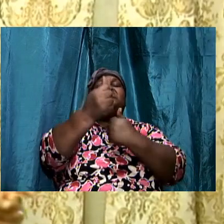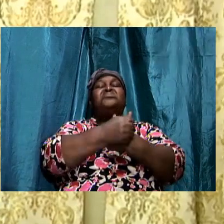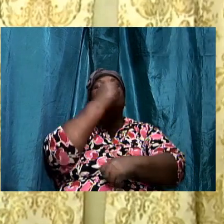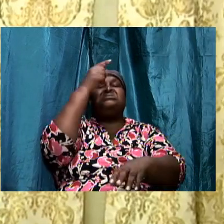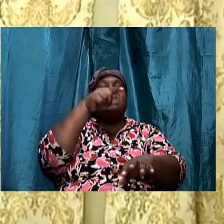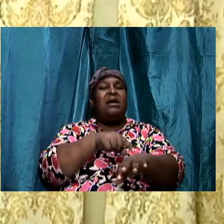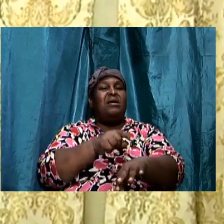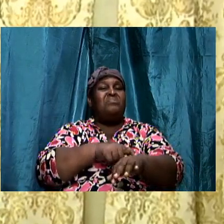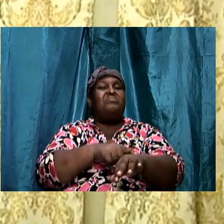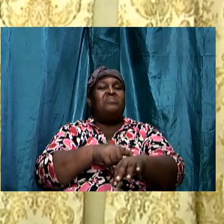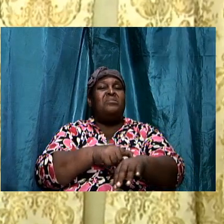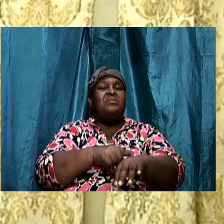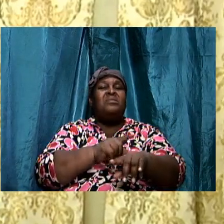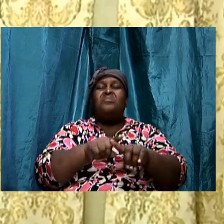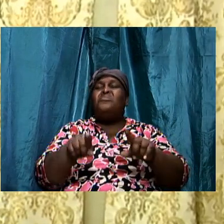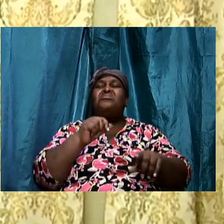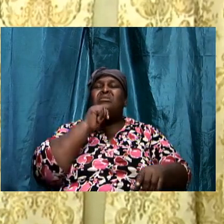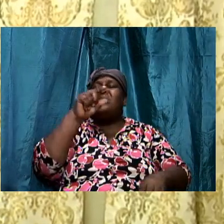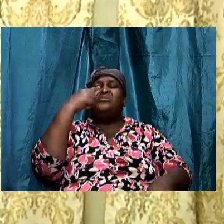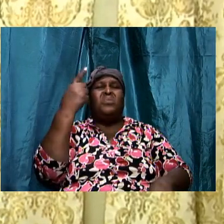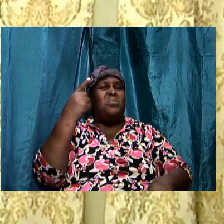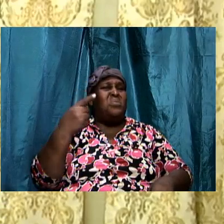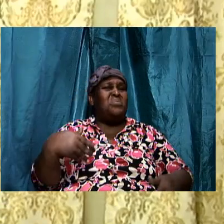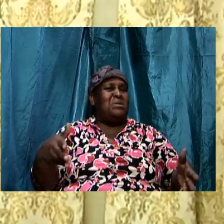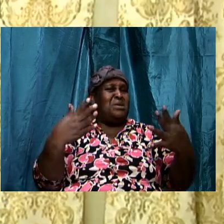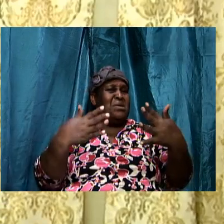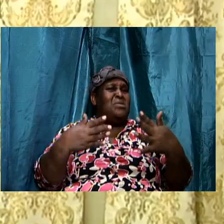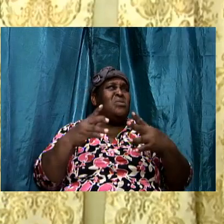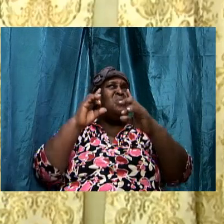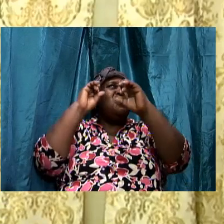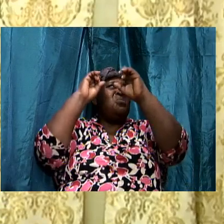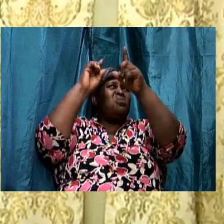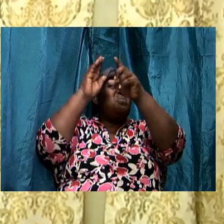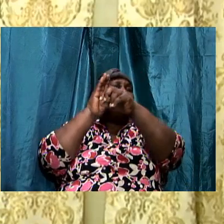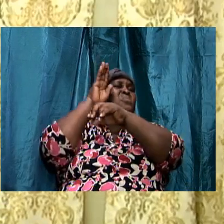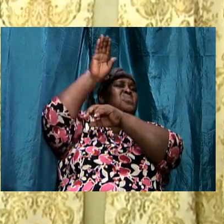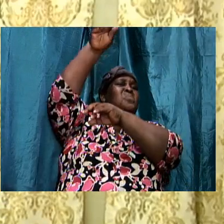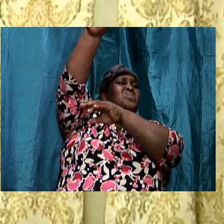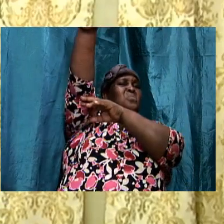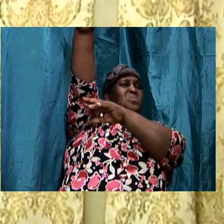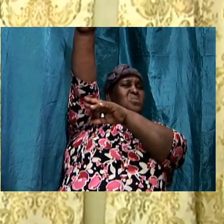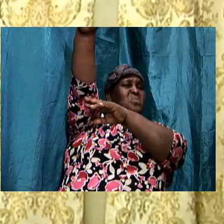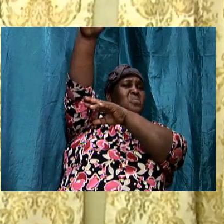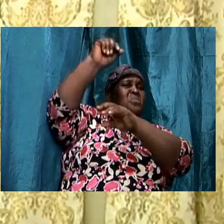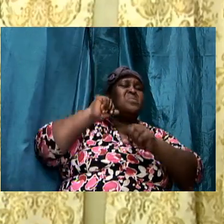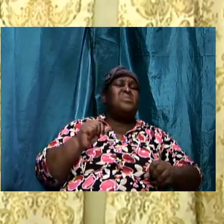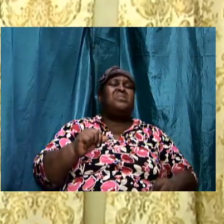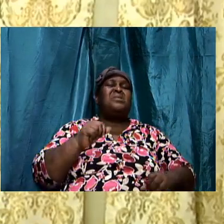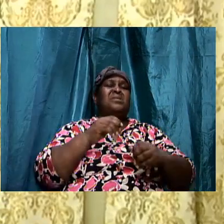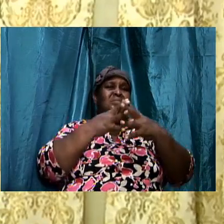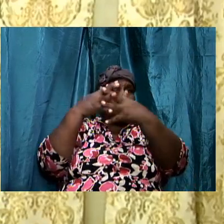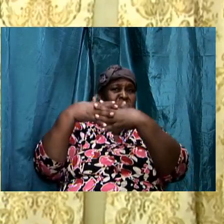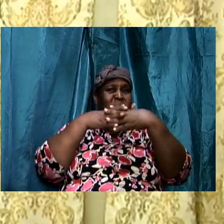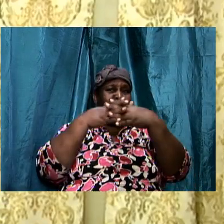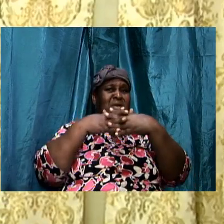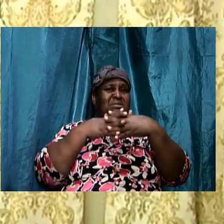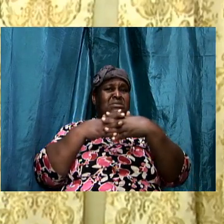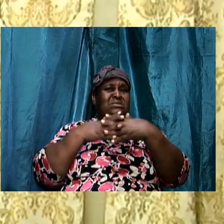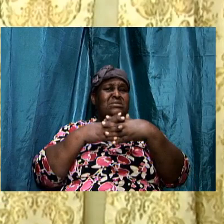it is not only here in Jamaica if we go over into the US look at what is happening in the US now and we see